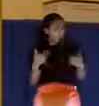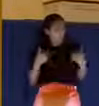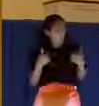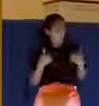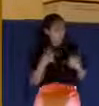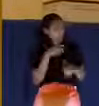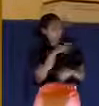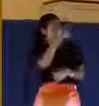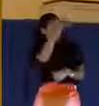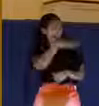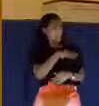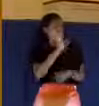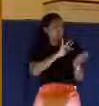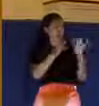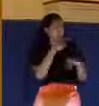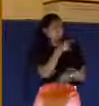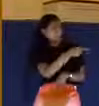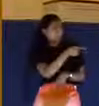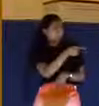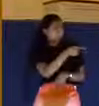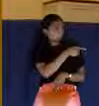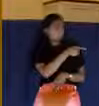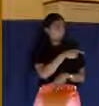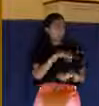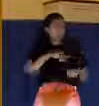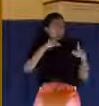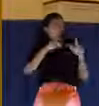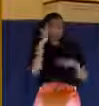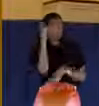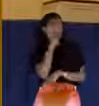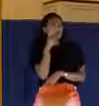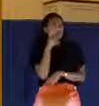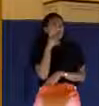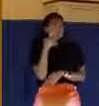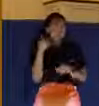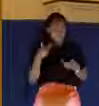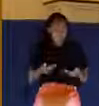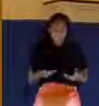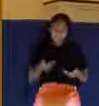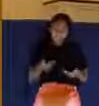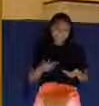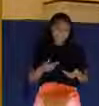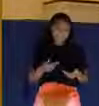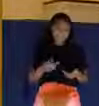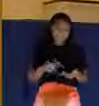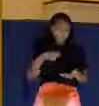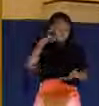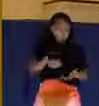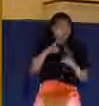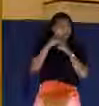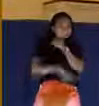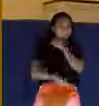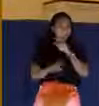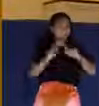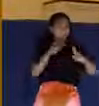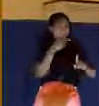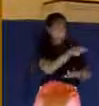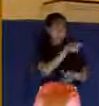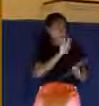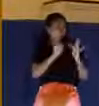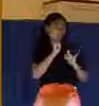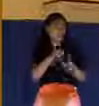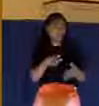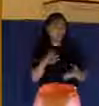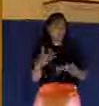Jesus. And then suddenly he realizes that he deserves what he's getting, but Jesus does not deserve it.